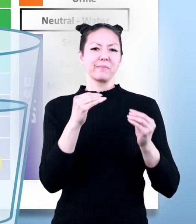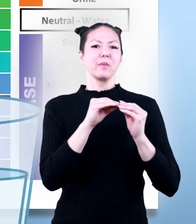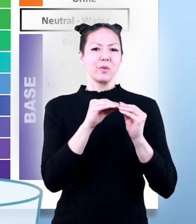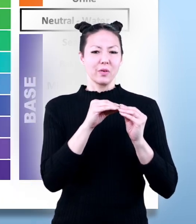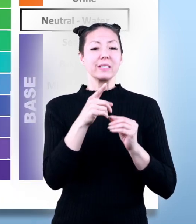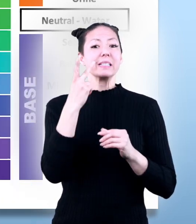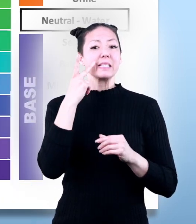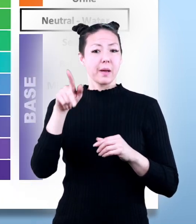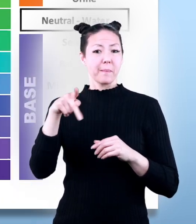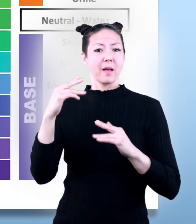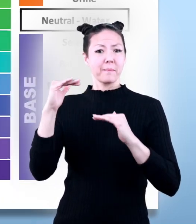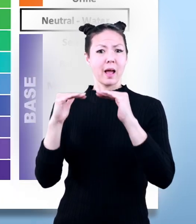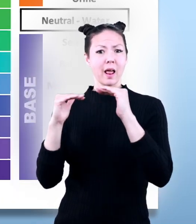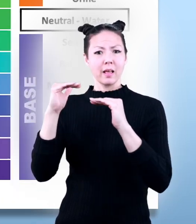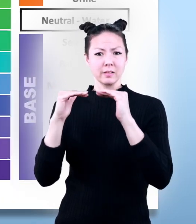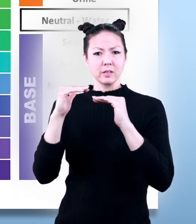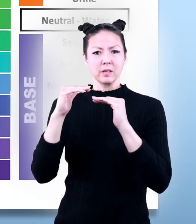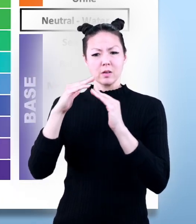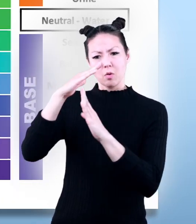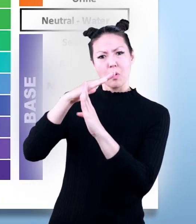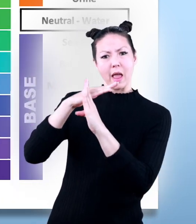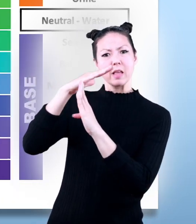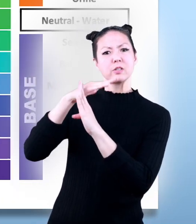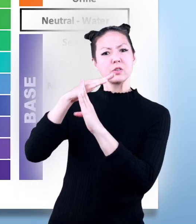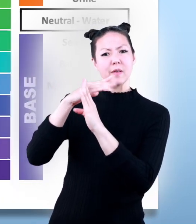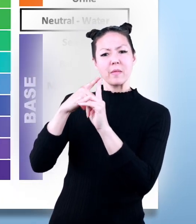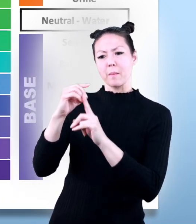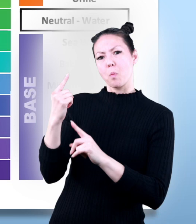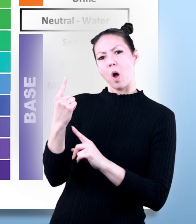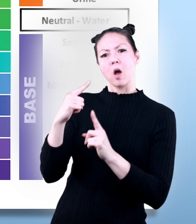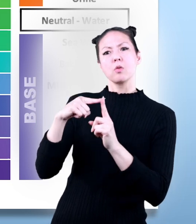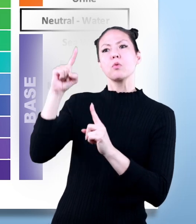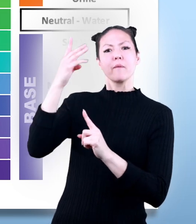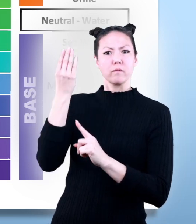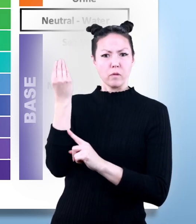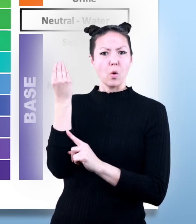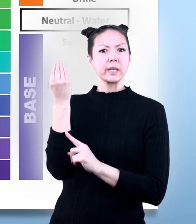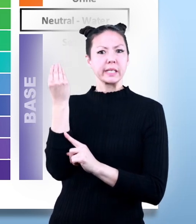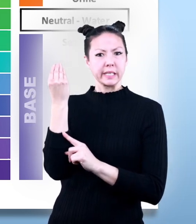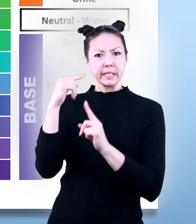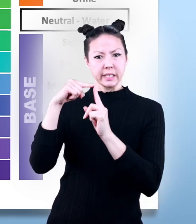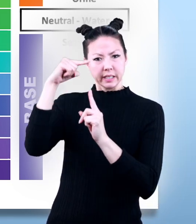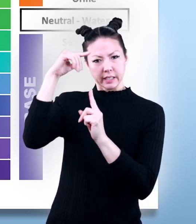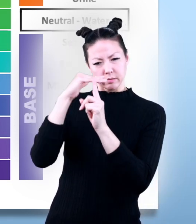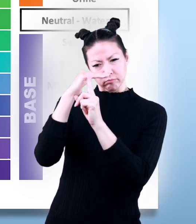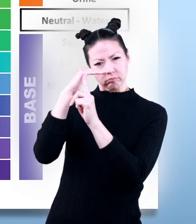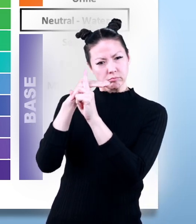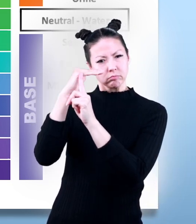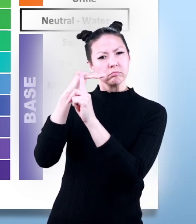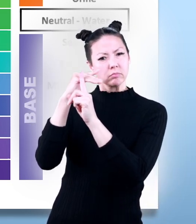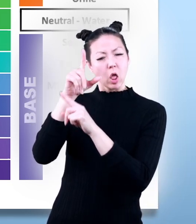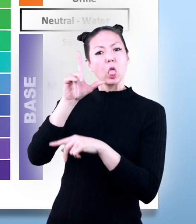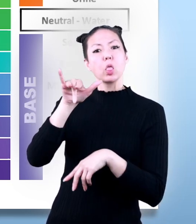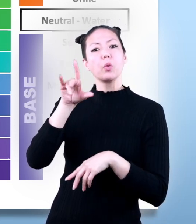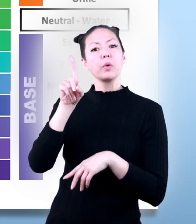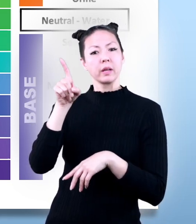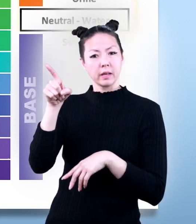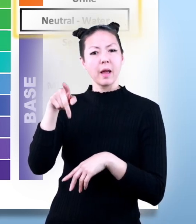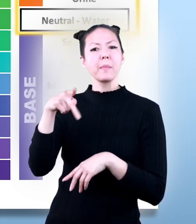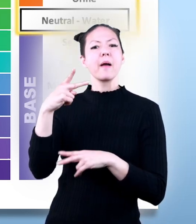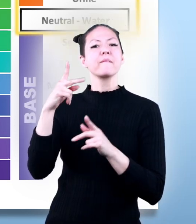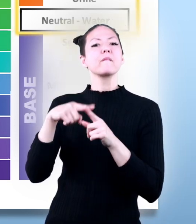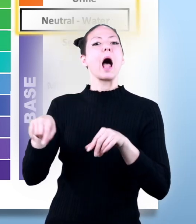as you can see the ph scale uses a range from 1 to 14 liquids with a ph